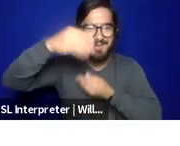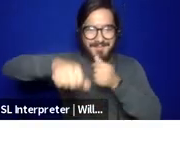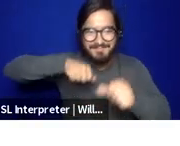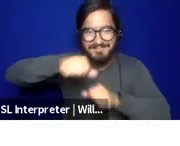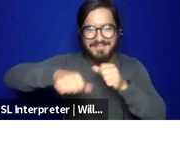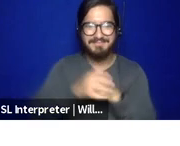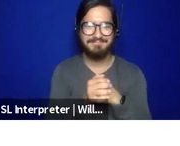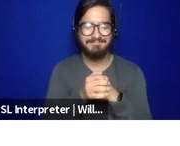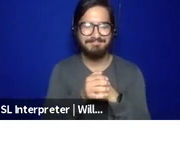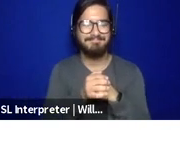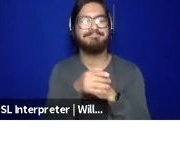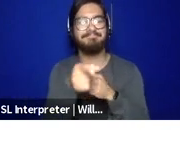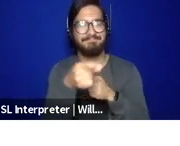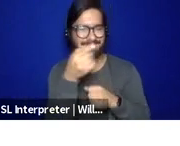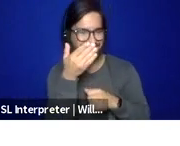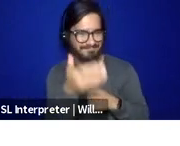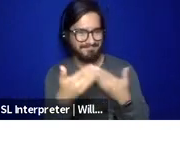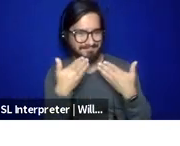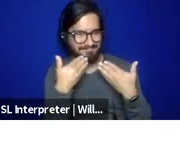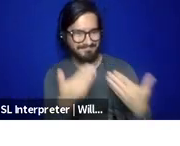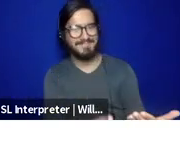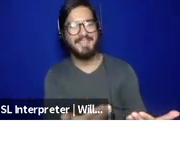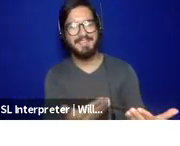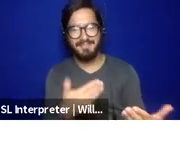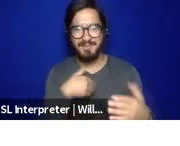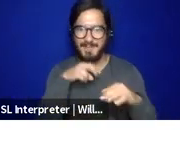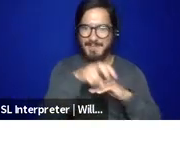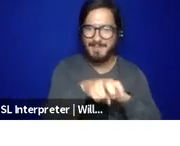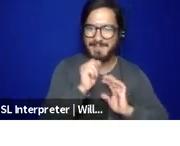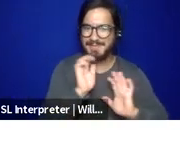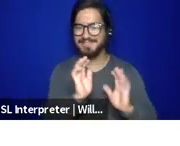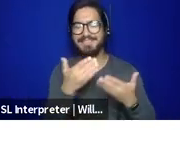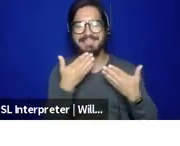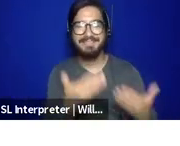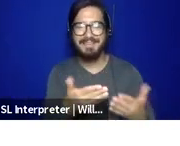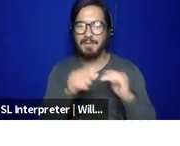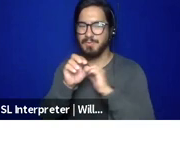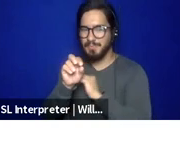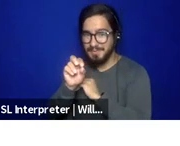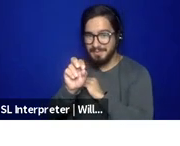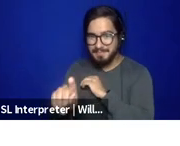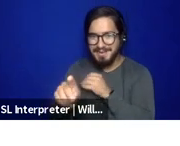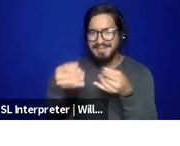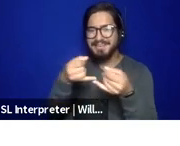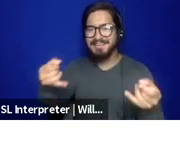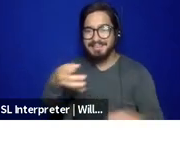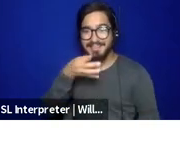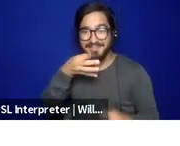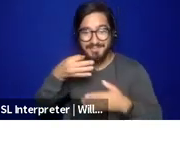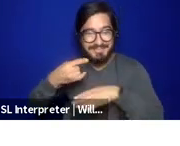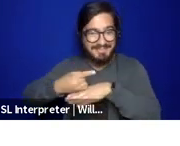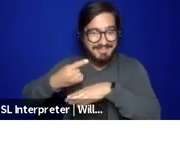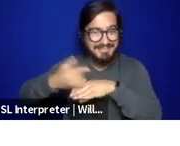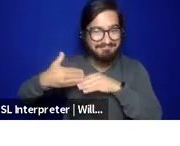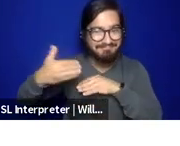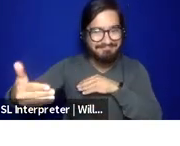slides. Oh, thank you. I shouldn't skip this part. Uh, so as we've said before, you'll be receiving a follow-up email from us in the next couple of days. We will send